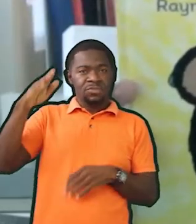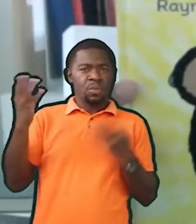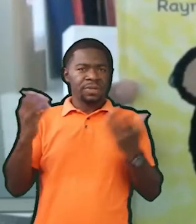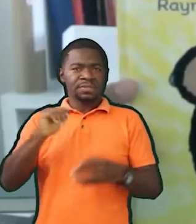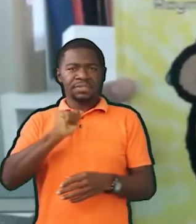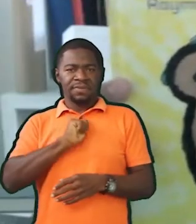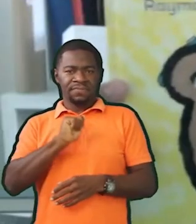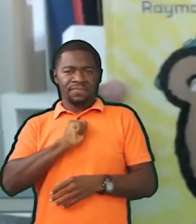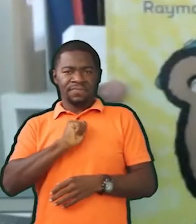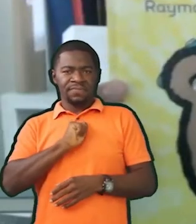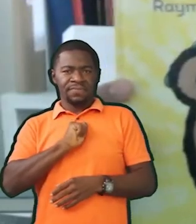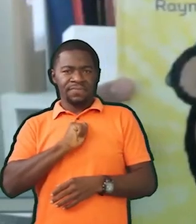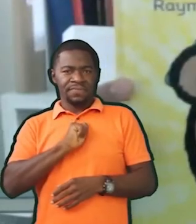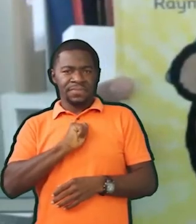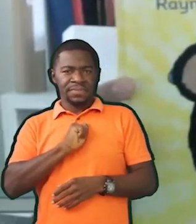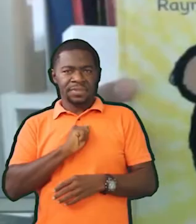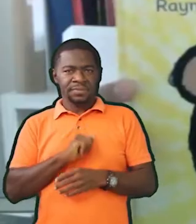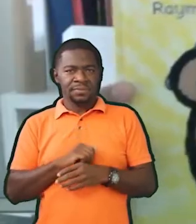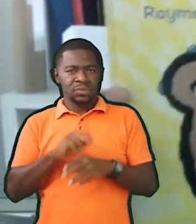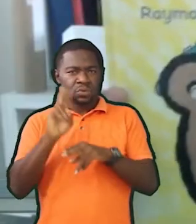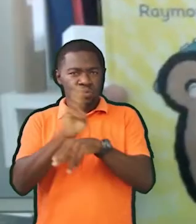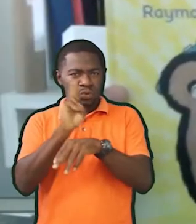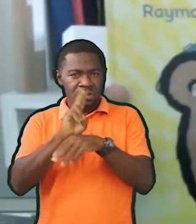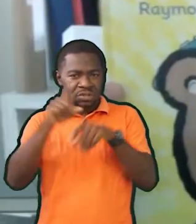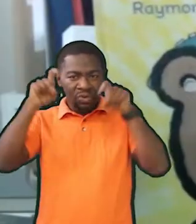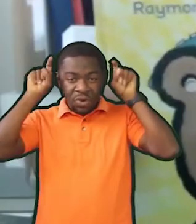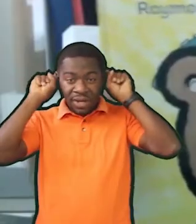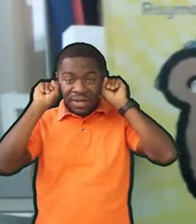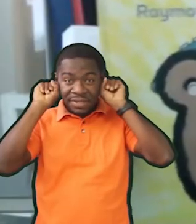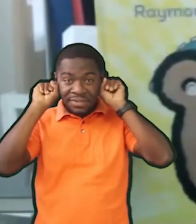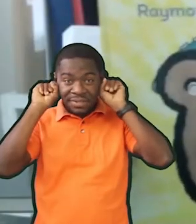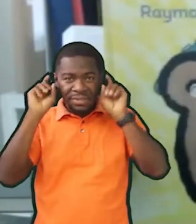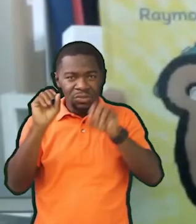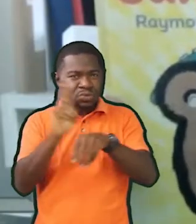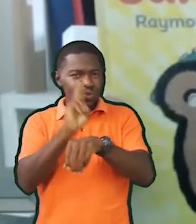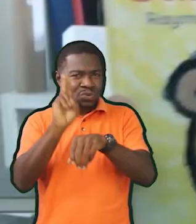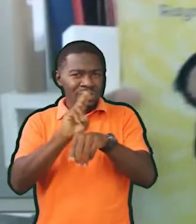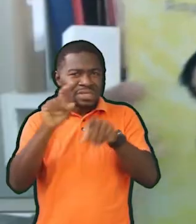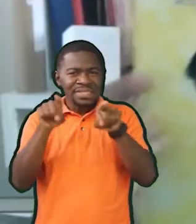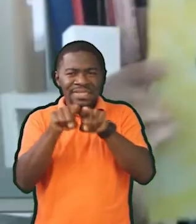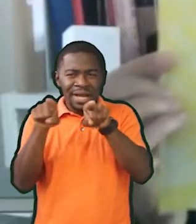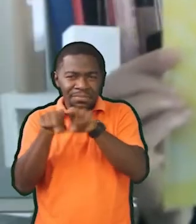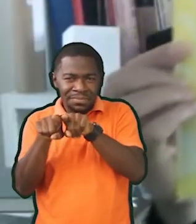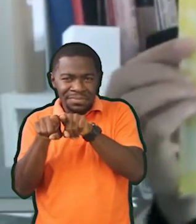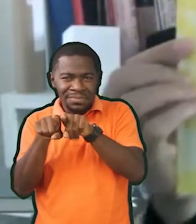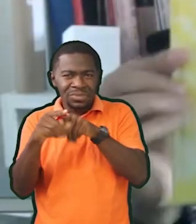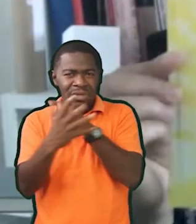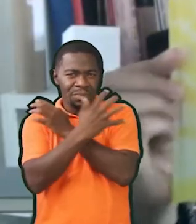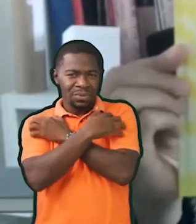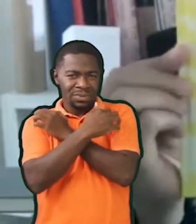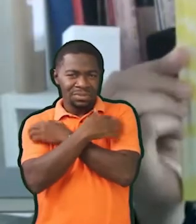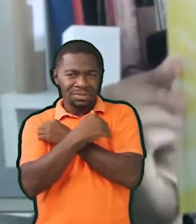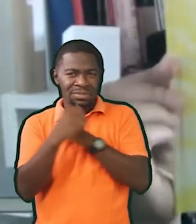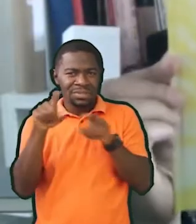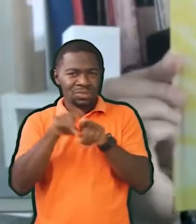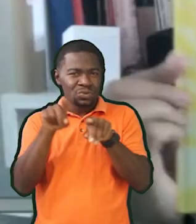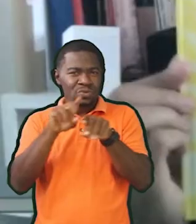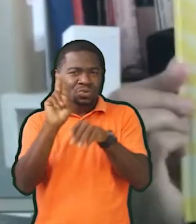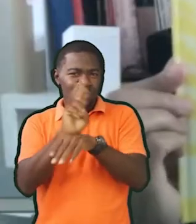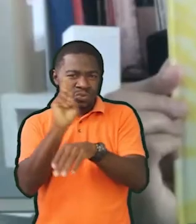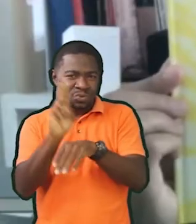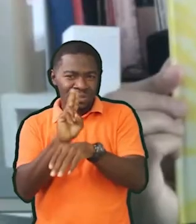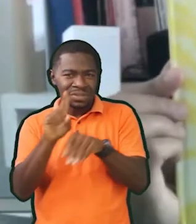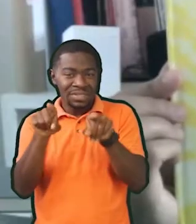I myself have these two things in my ears, just like our bear friend here